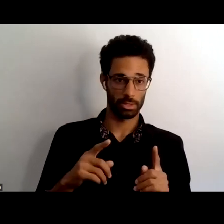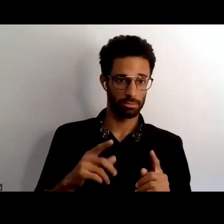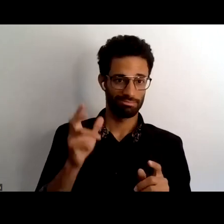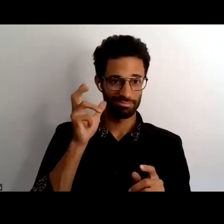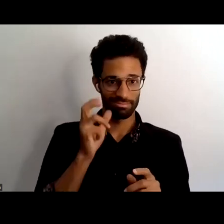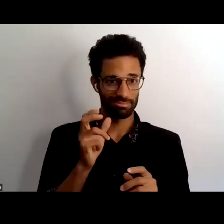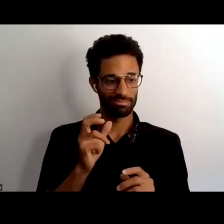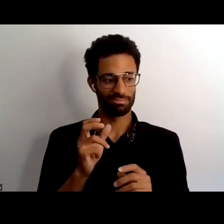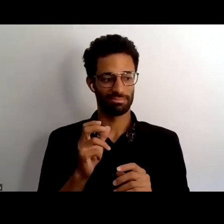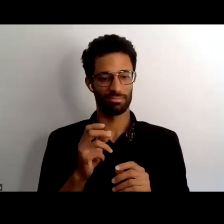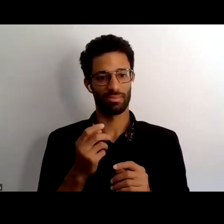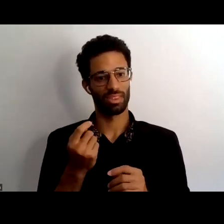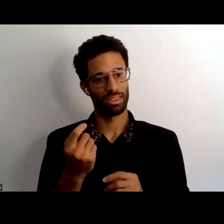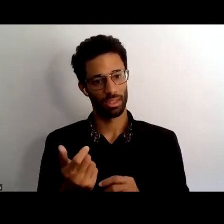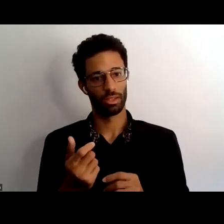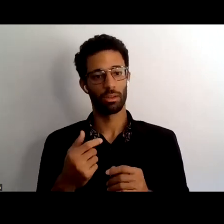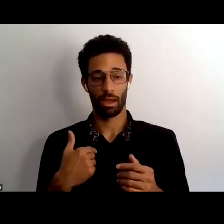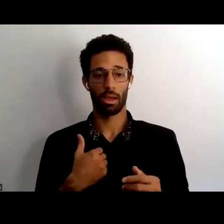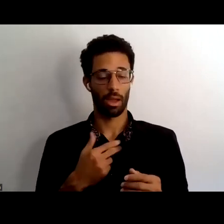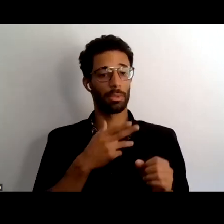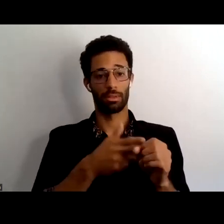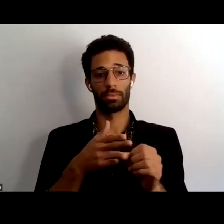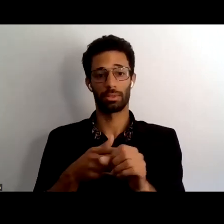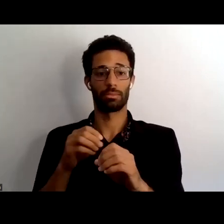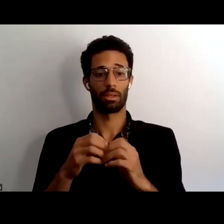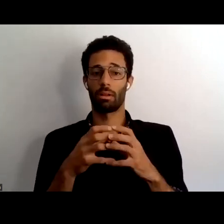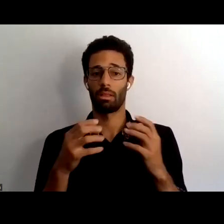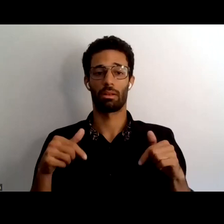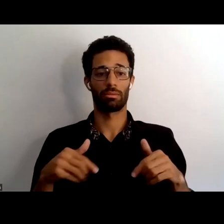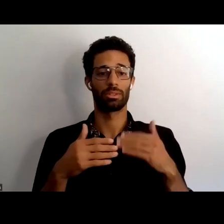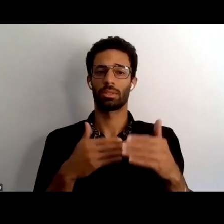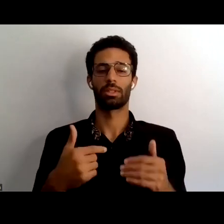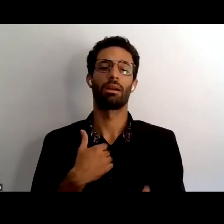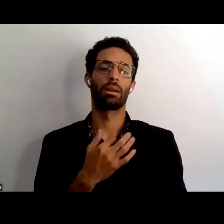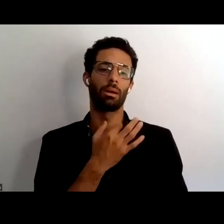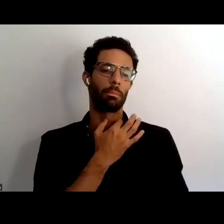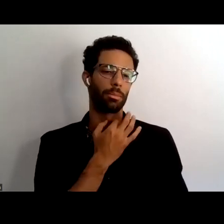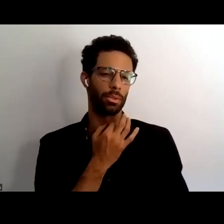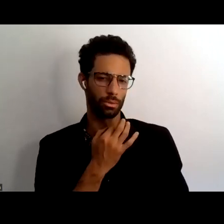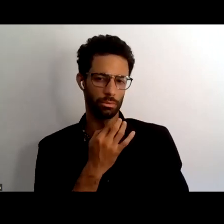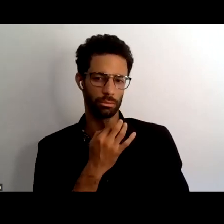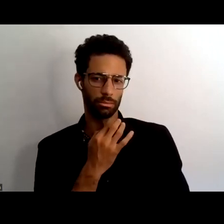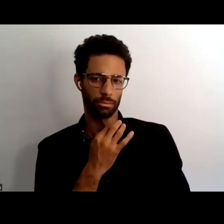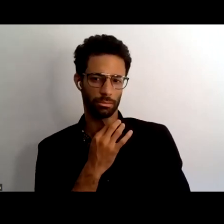and i've you know been participating in a lot of this so i'm just curious so that um